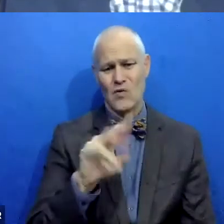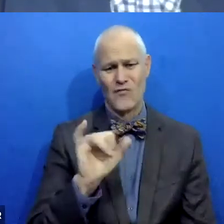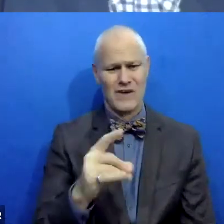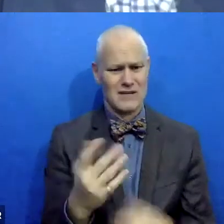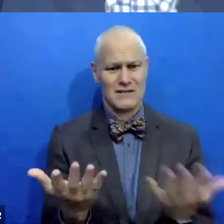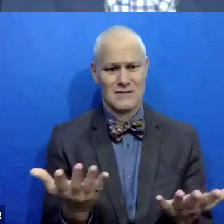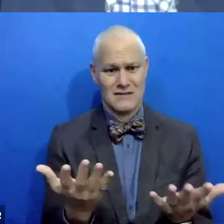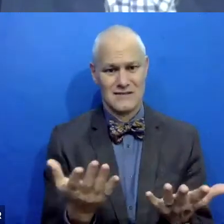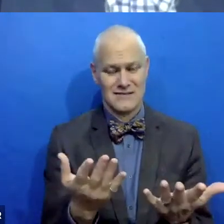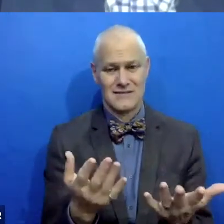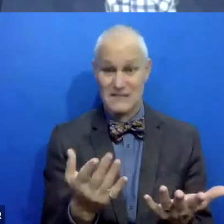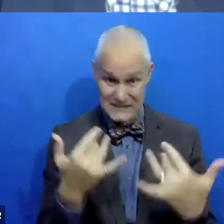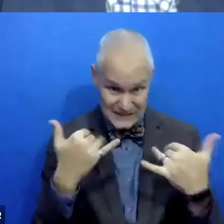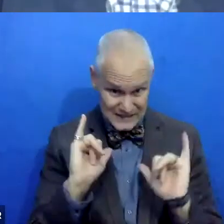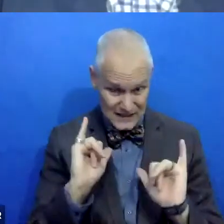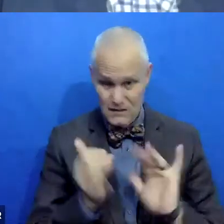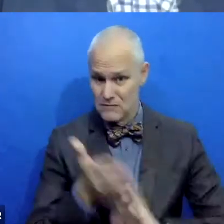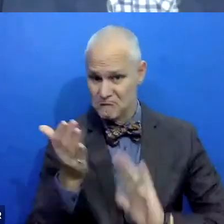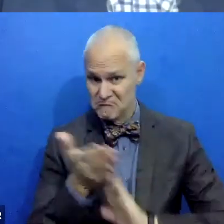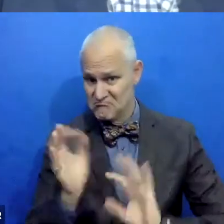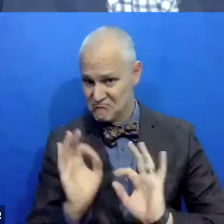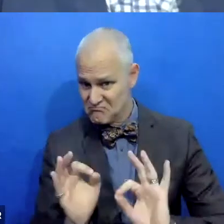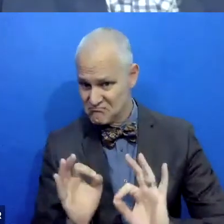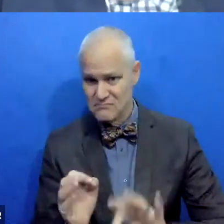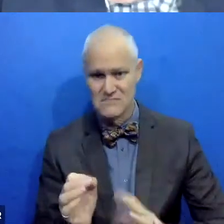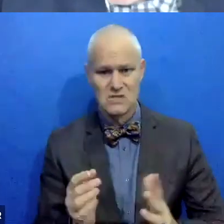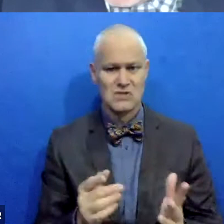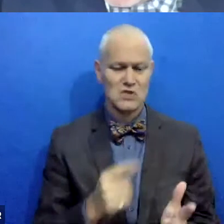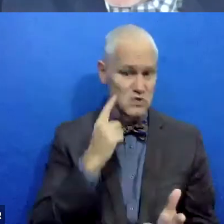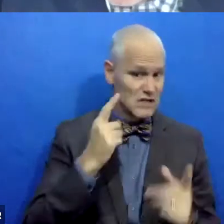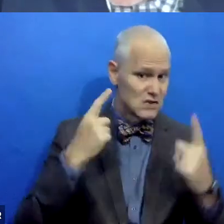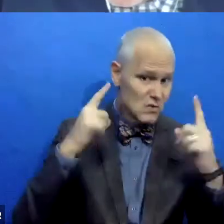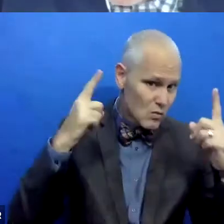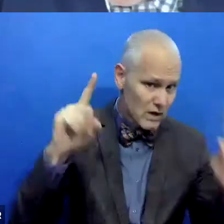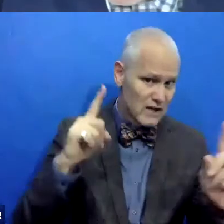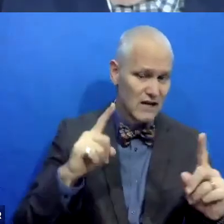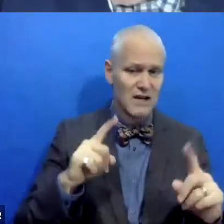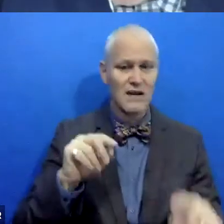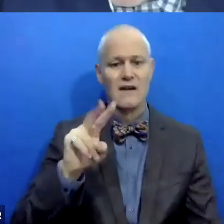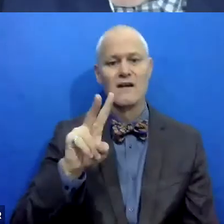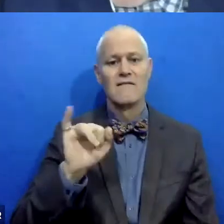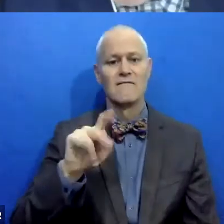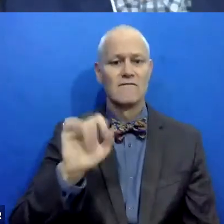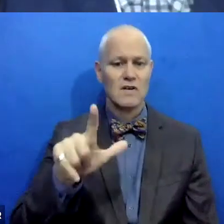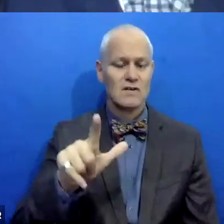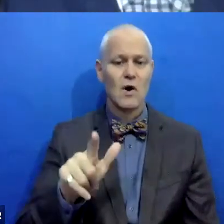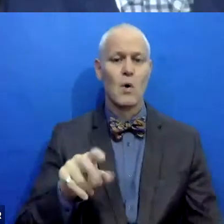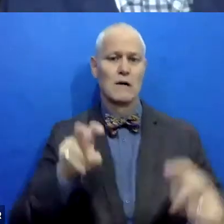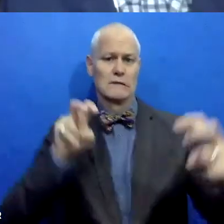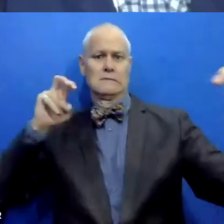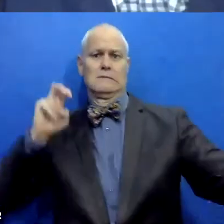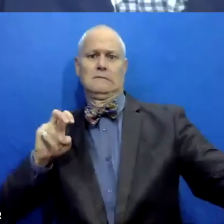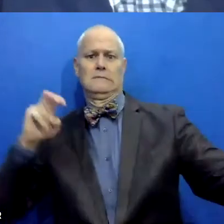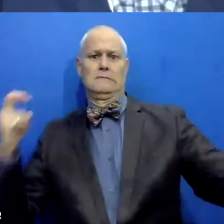you know, is it still happening? Um, do you think it's, it's working as well virtually or are you sitting like 10 feet apart outside? don't know.